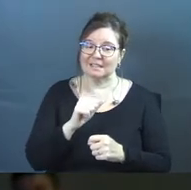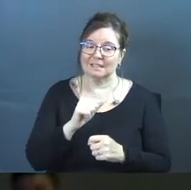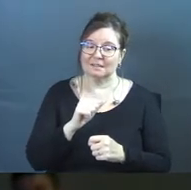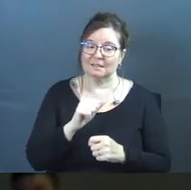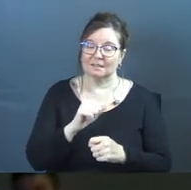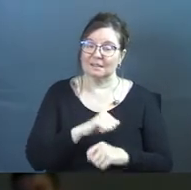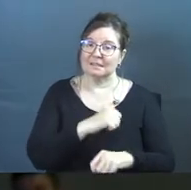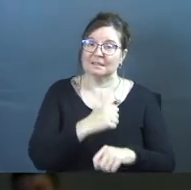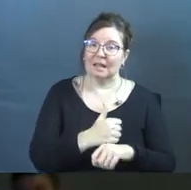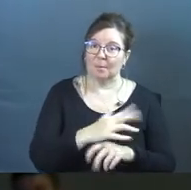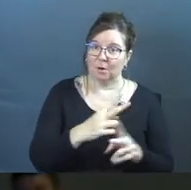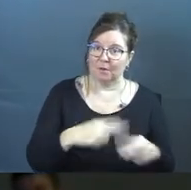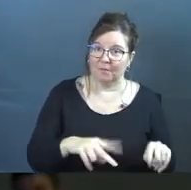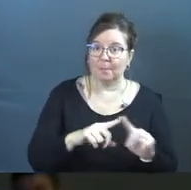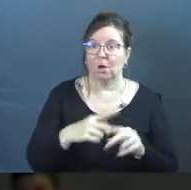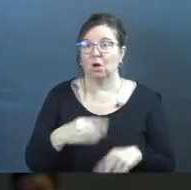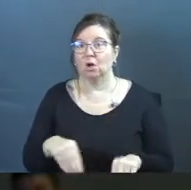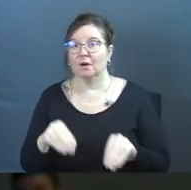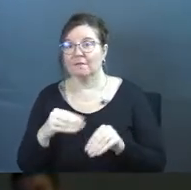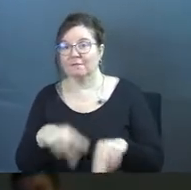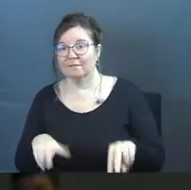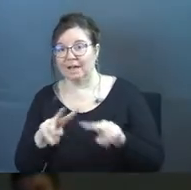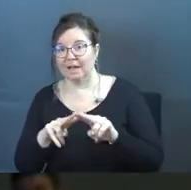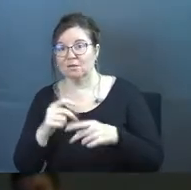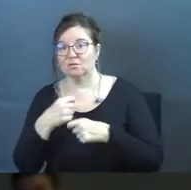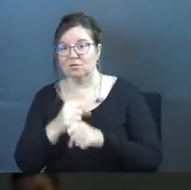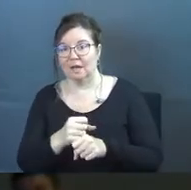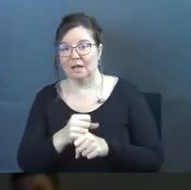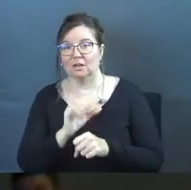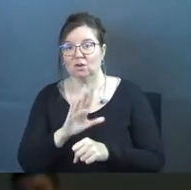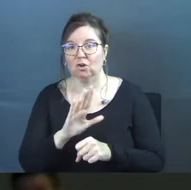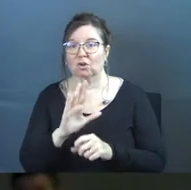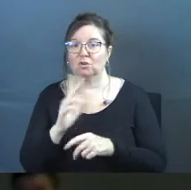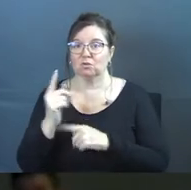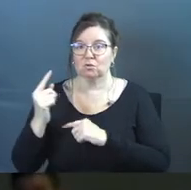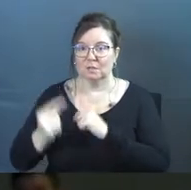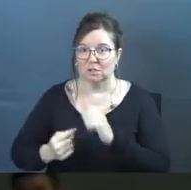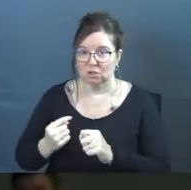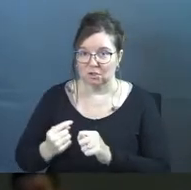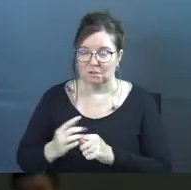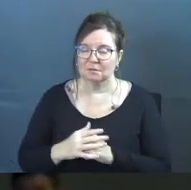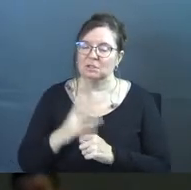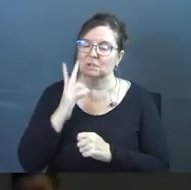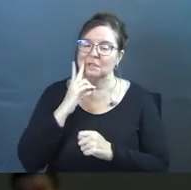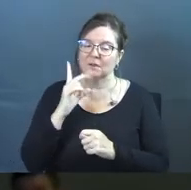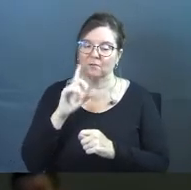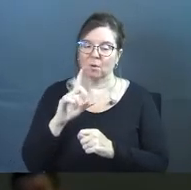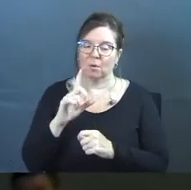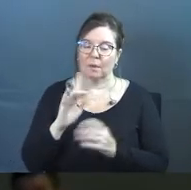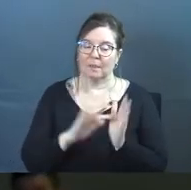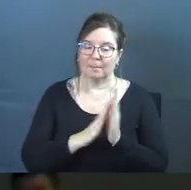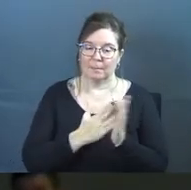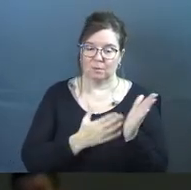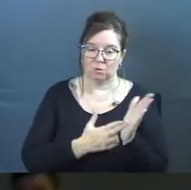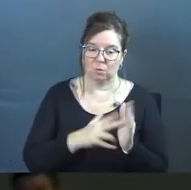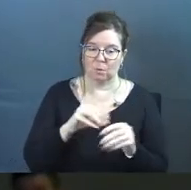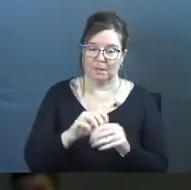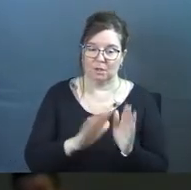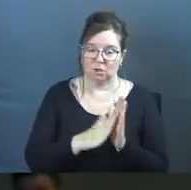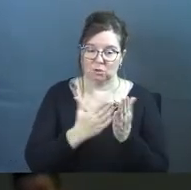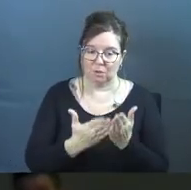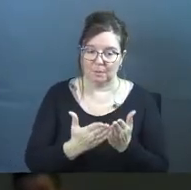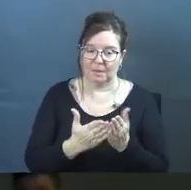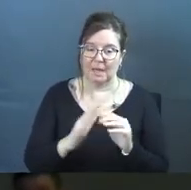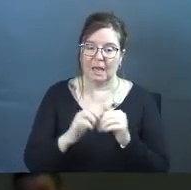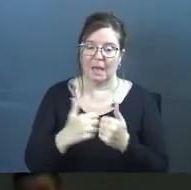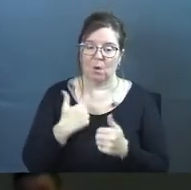her values, but her values informed her tradition. See, when it comes to the biblical truth within the scriptures